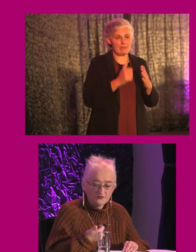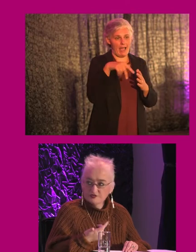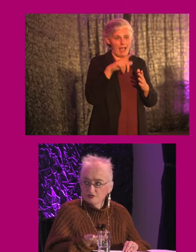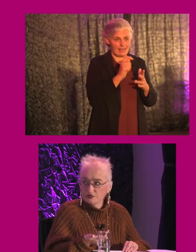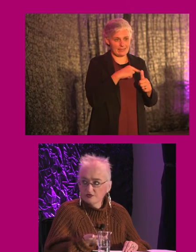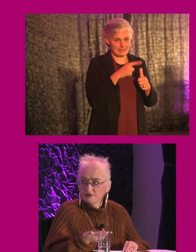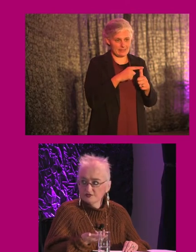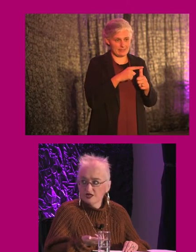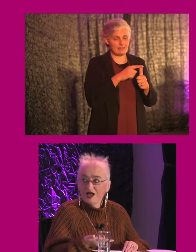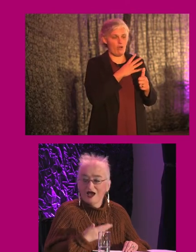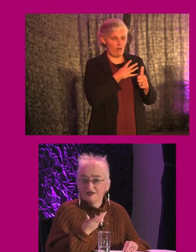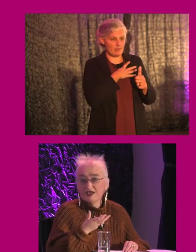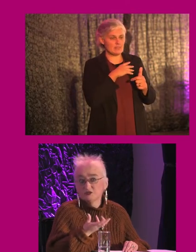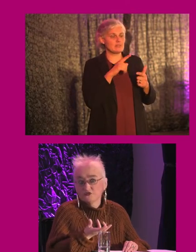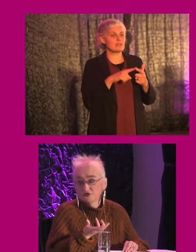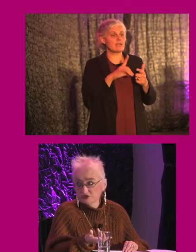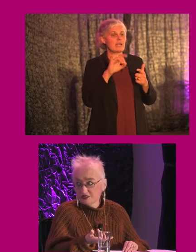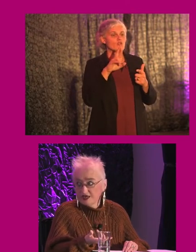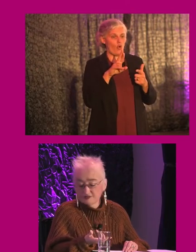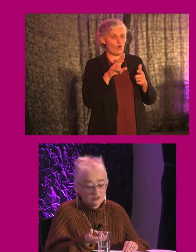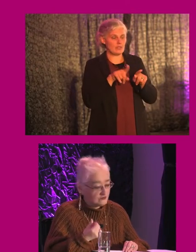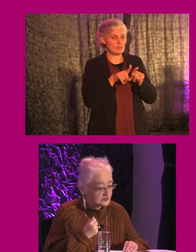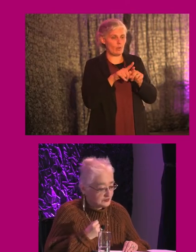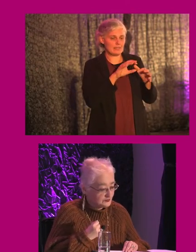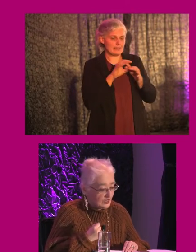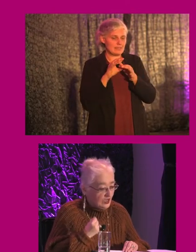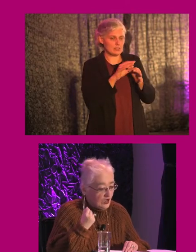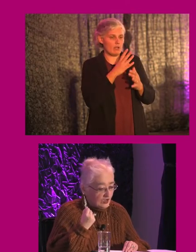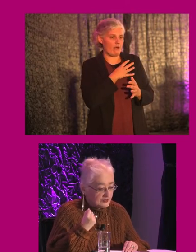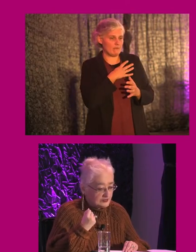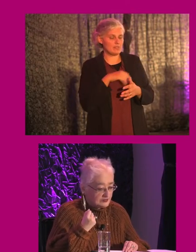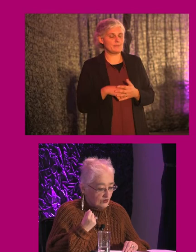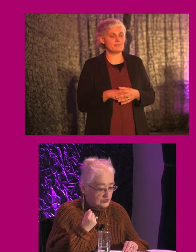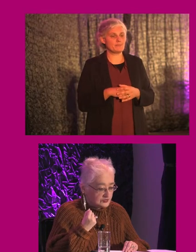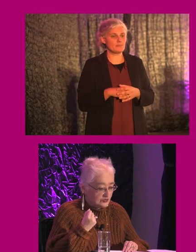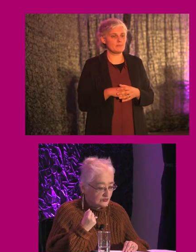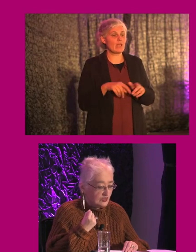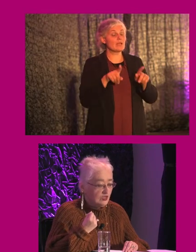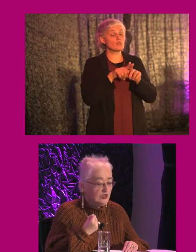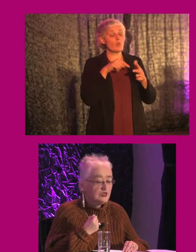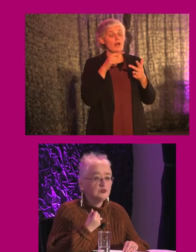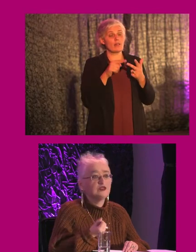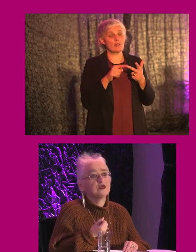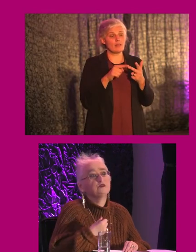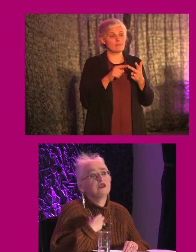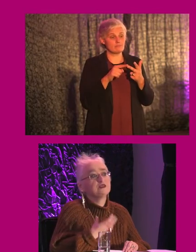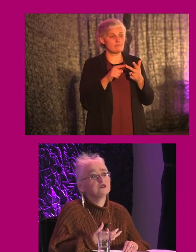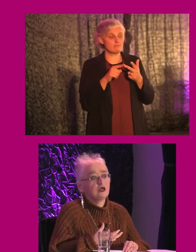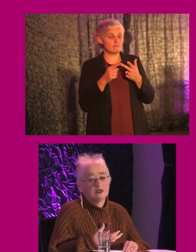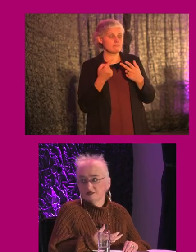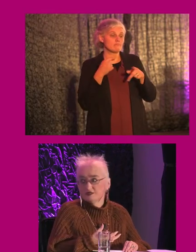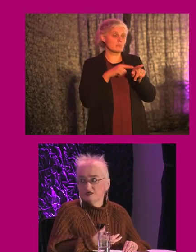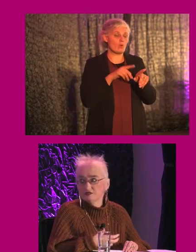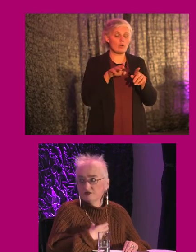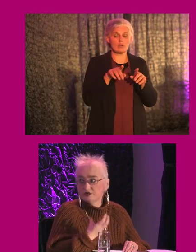Access Officer and Quarry Officer, and the HR function, the Liaison Officer. I also implement our plain English